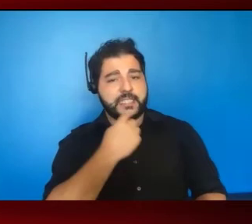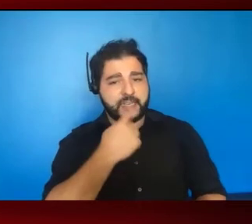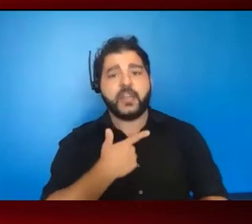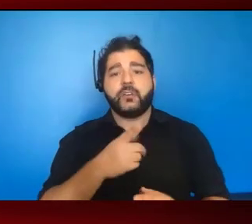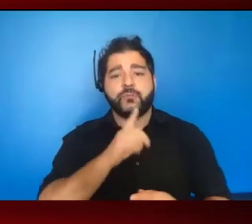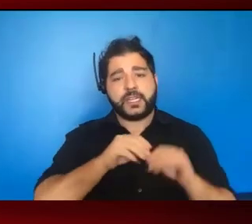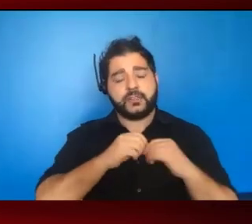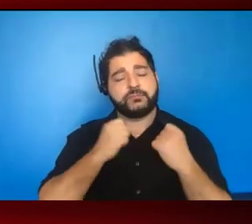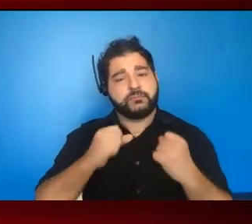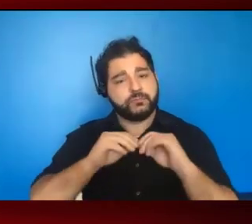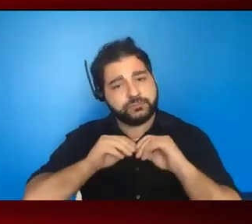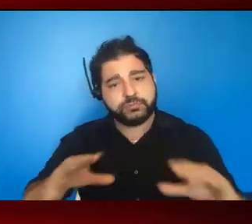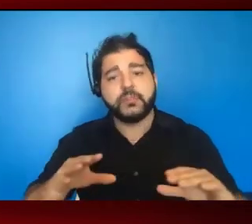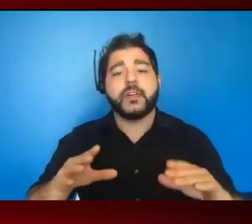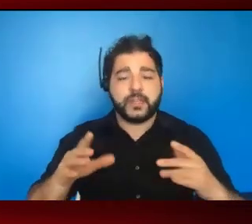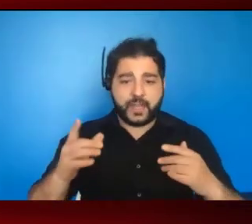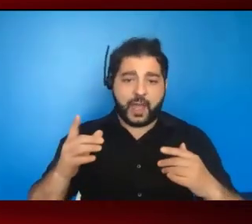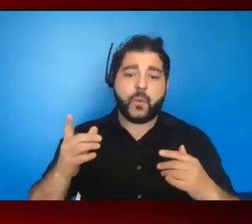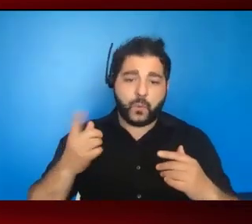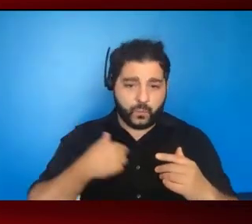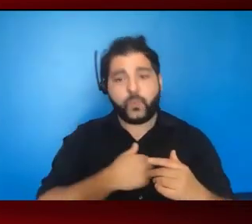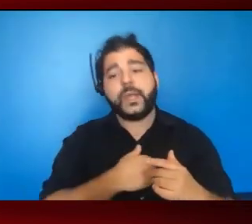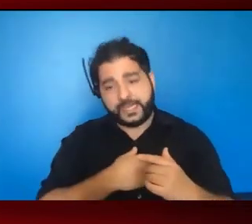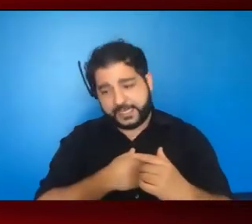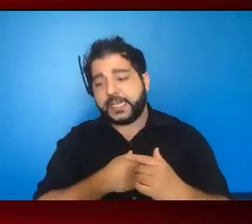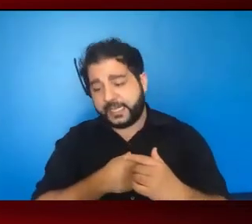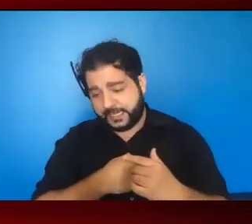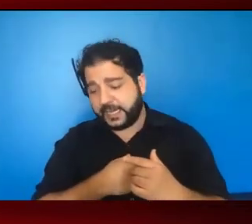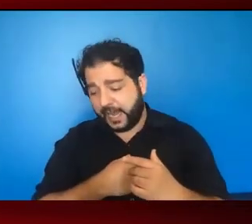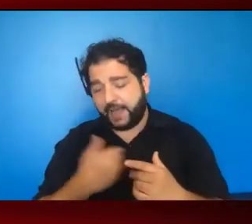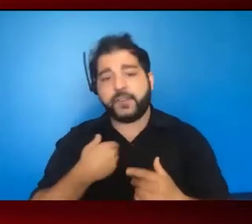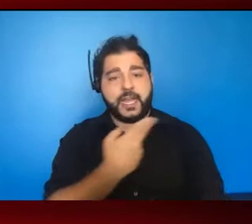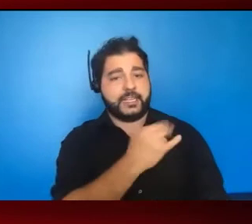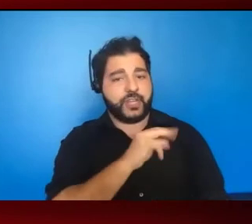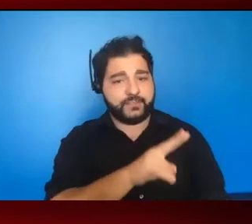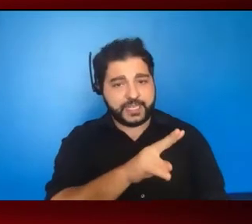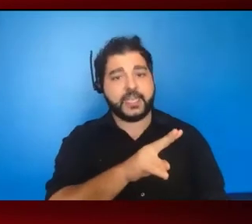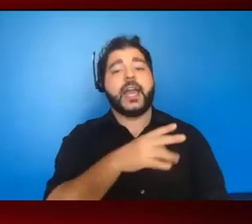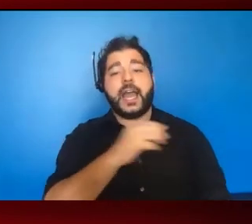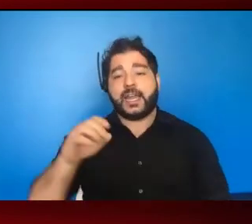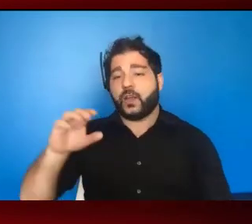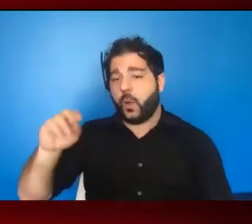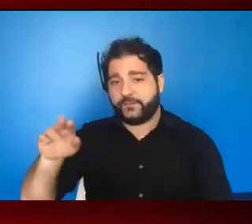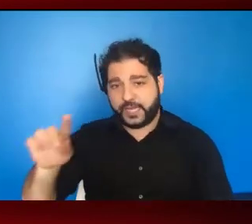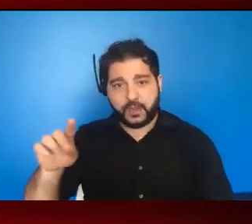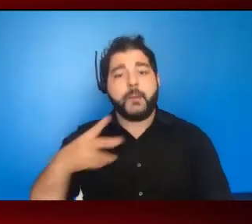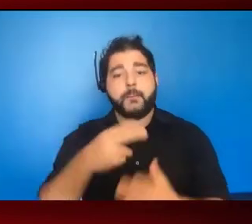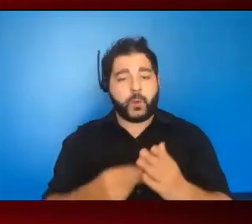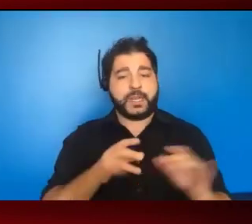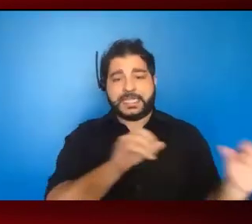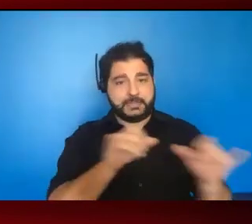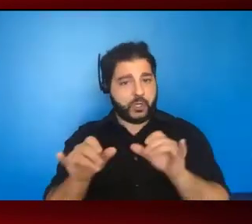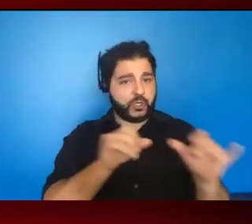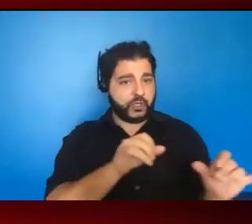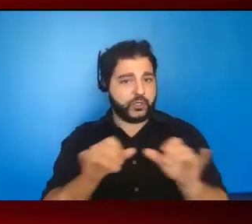strongly that really the lessons of our pandemic, our HIV pandemic, and our lessons of the COVID pandemic are so similar.